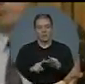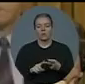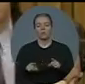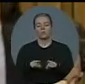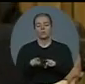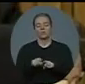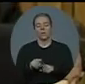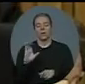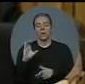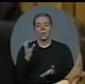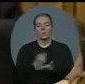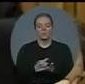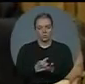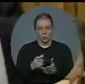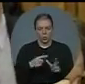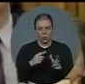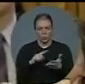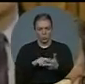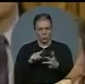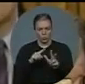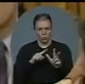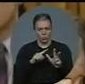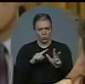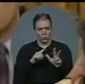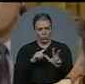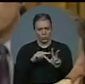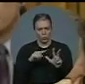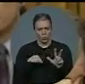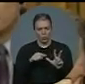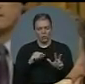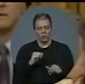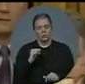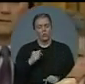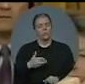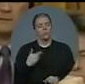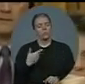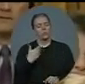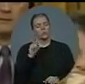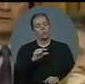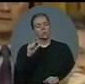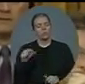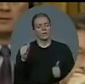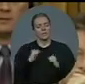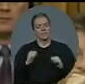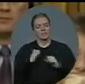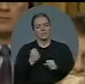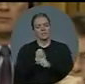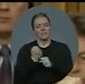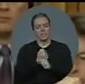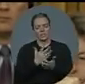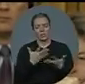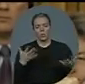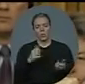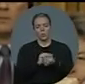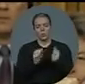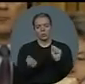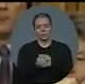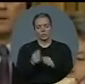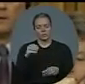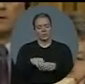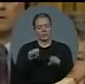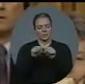Why is the government attempting to make radical changes to the immigration system through the back door